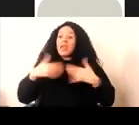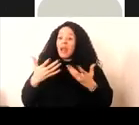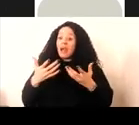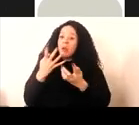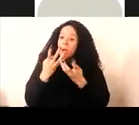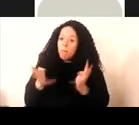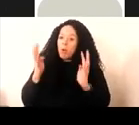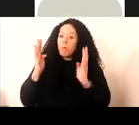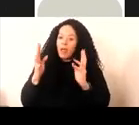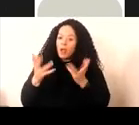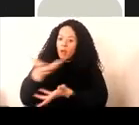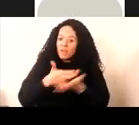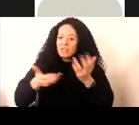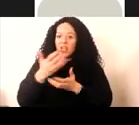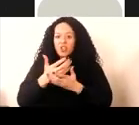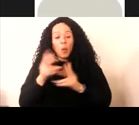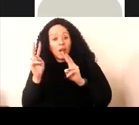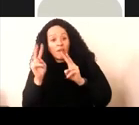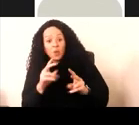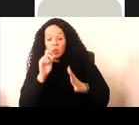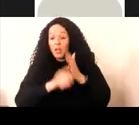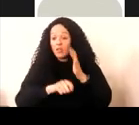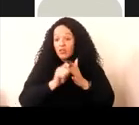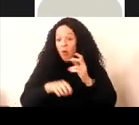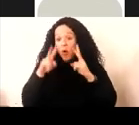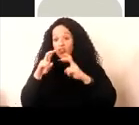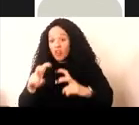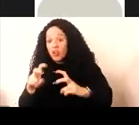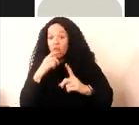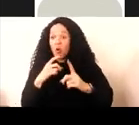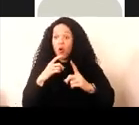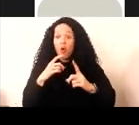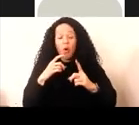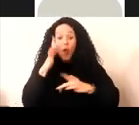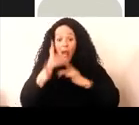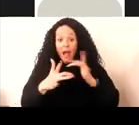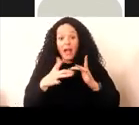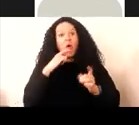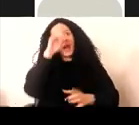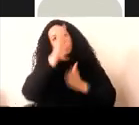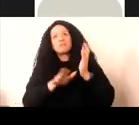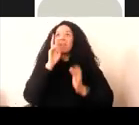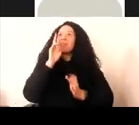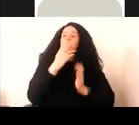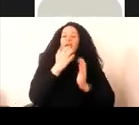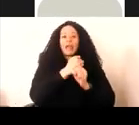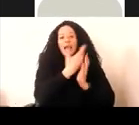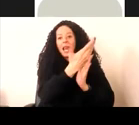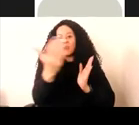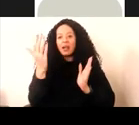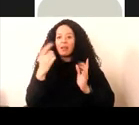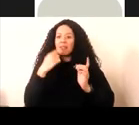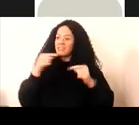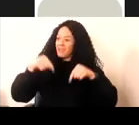viewed in the store, when searched for and explored online or when experienced in the gallery. And that is in the here and now.